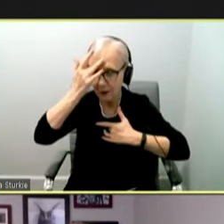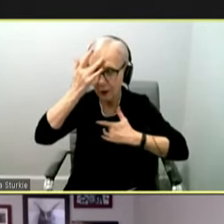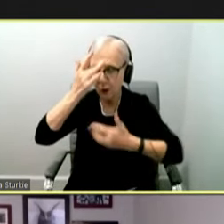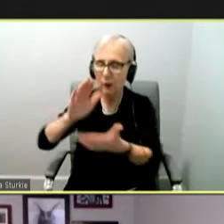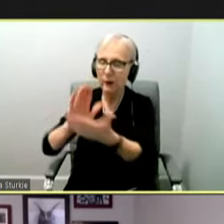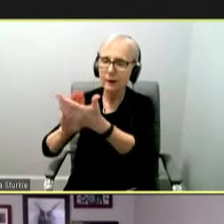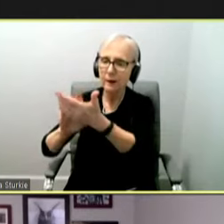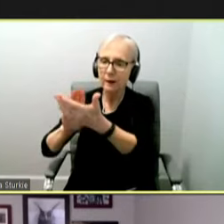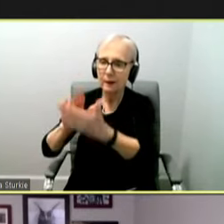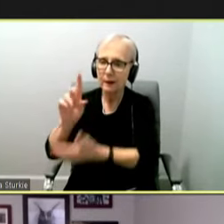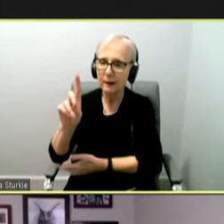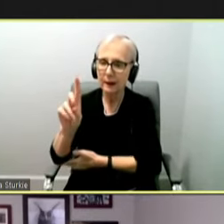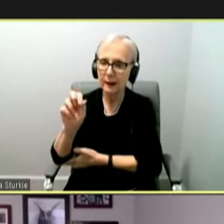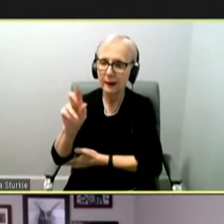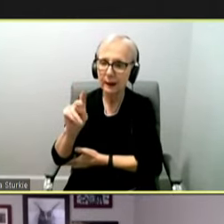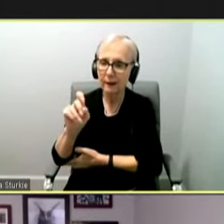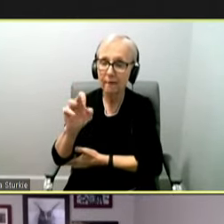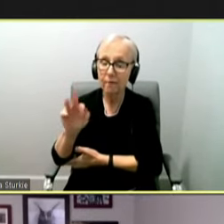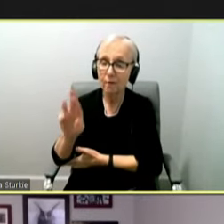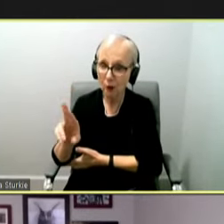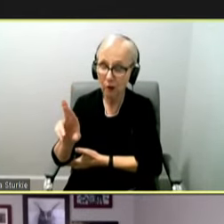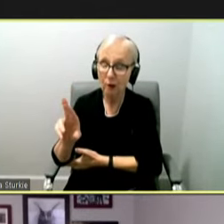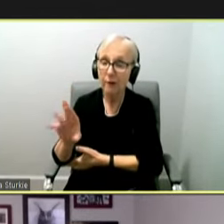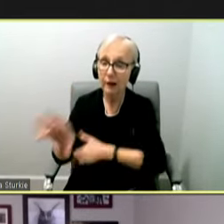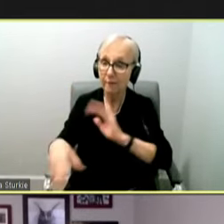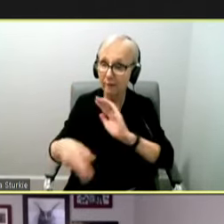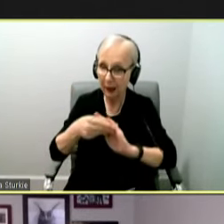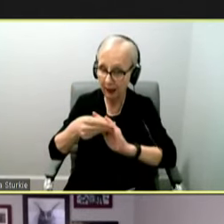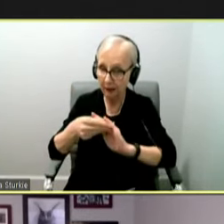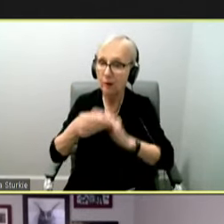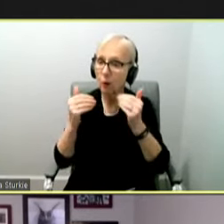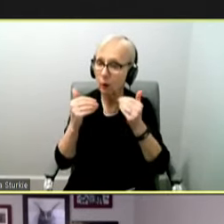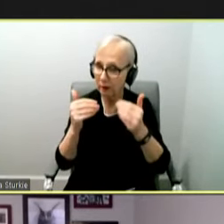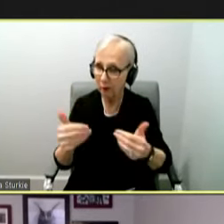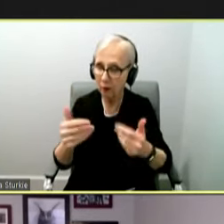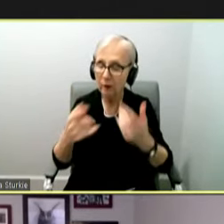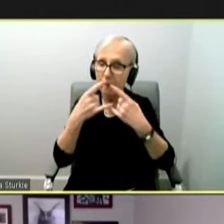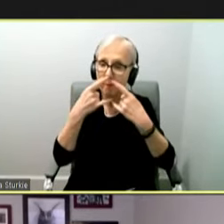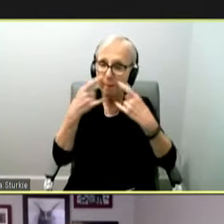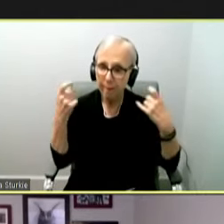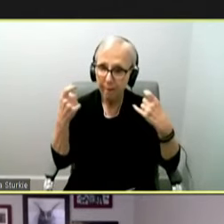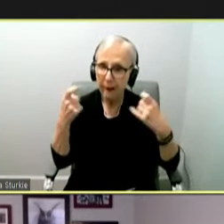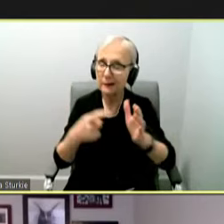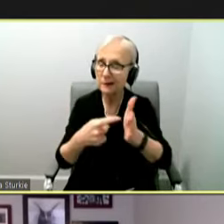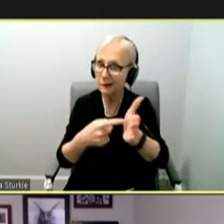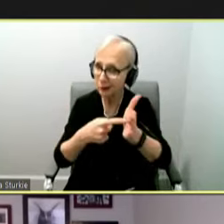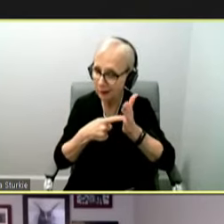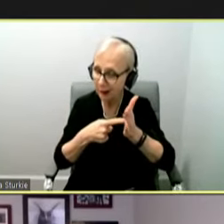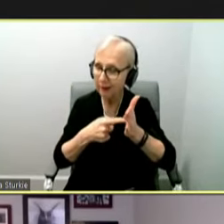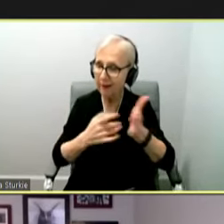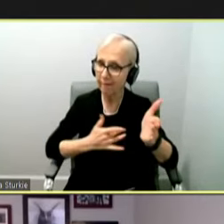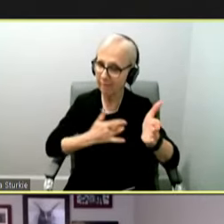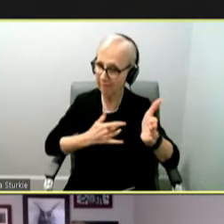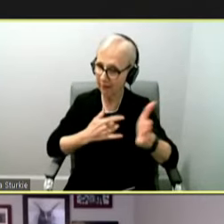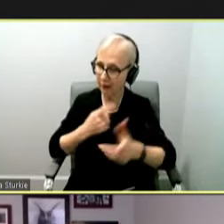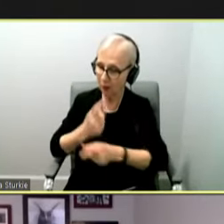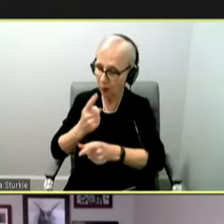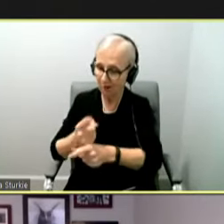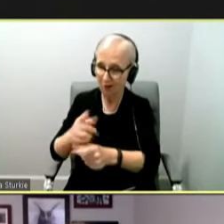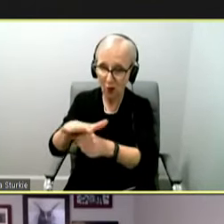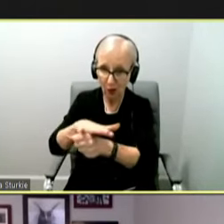and other jurisdictions that have taken the step of moving forward with the mask mandate that they felt was appropriate for their jurisdiction.